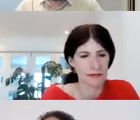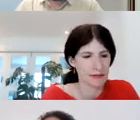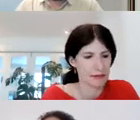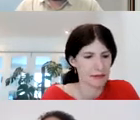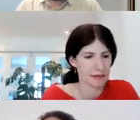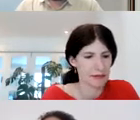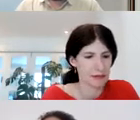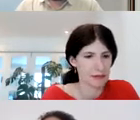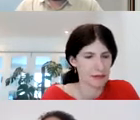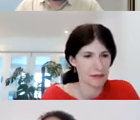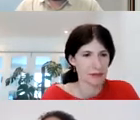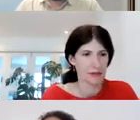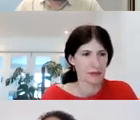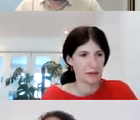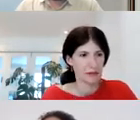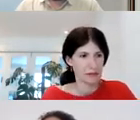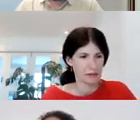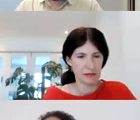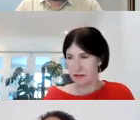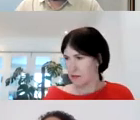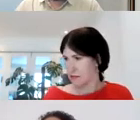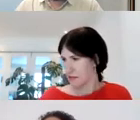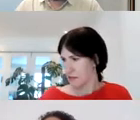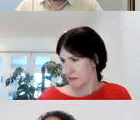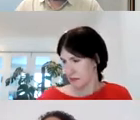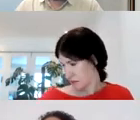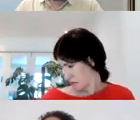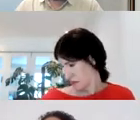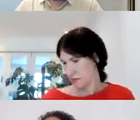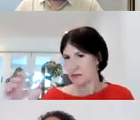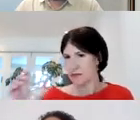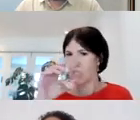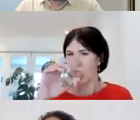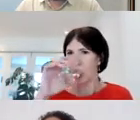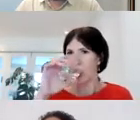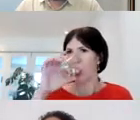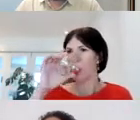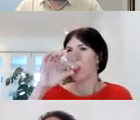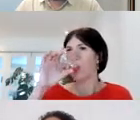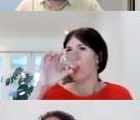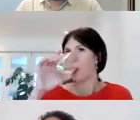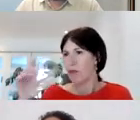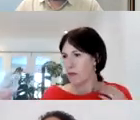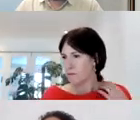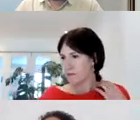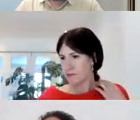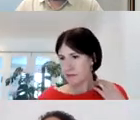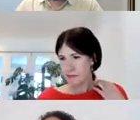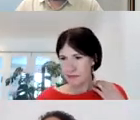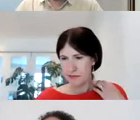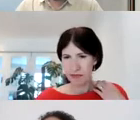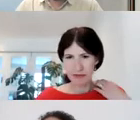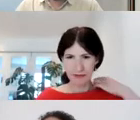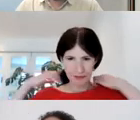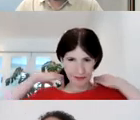and what could count towards my CPD. Remembering that the profile you requested to complete for audit only focuses on the last two-year